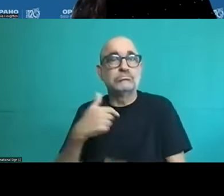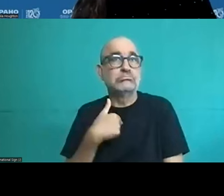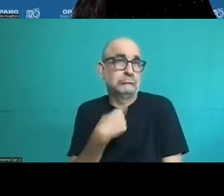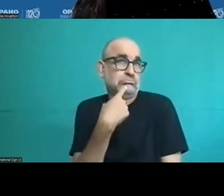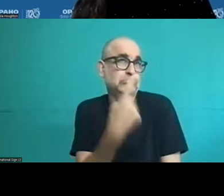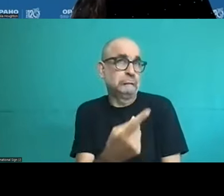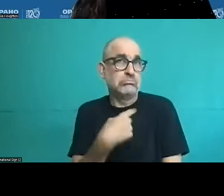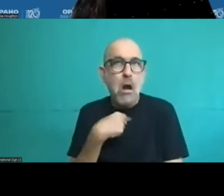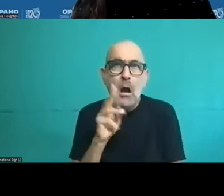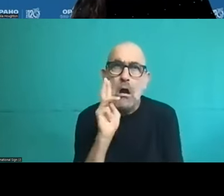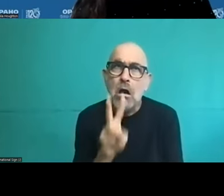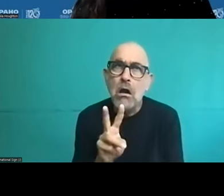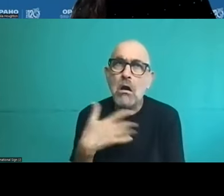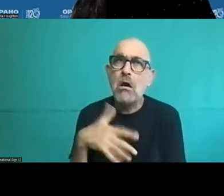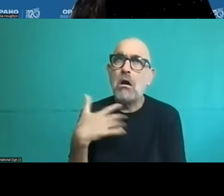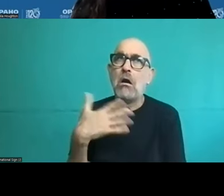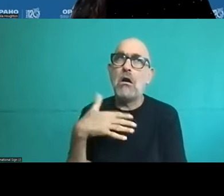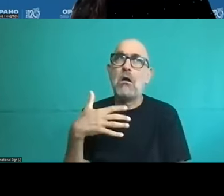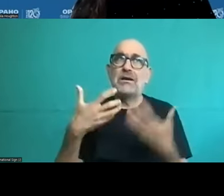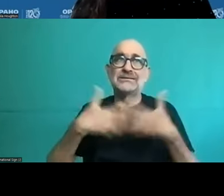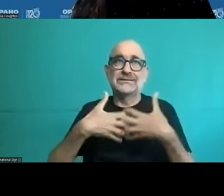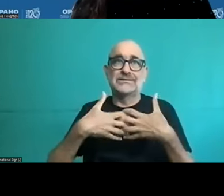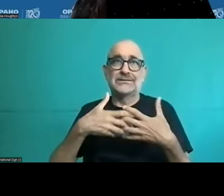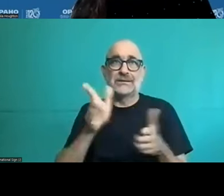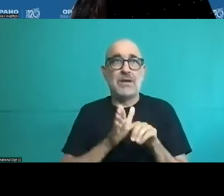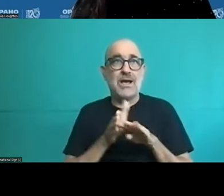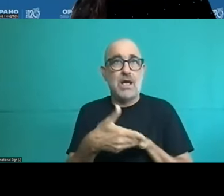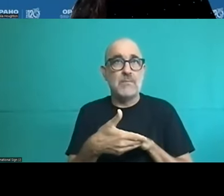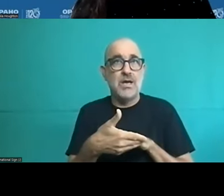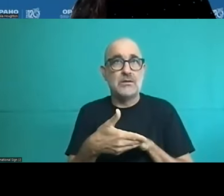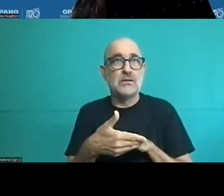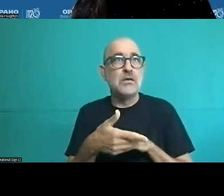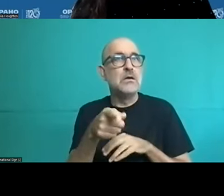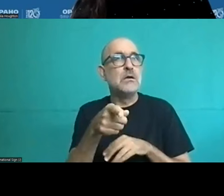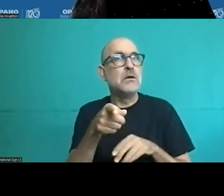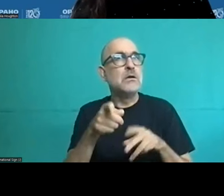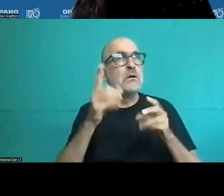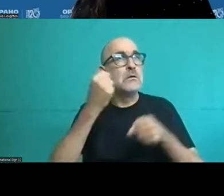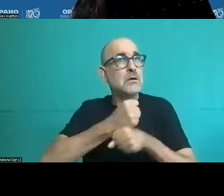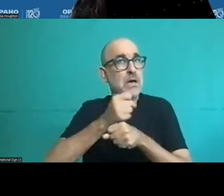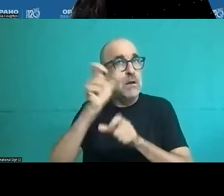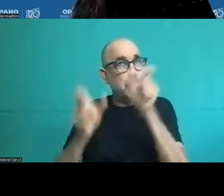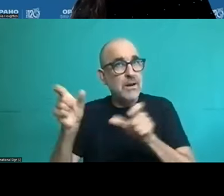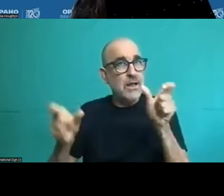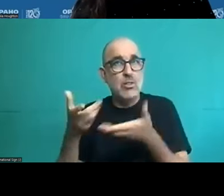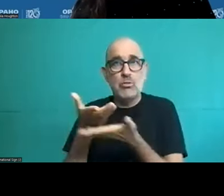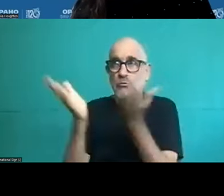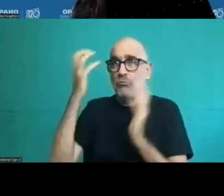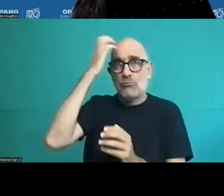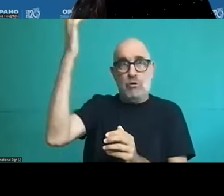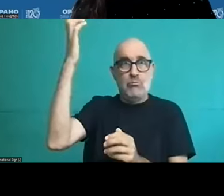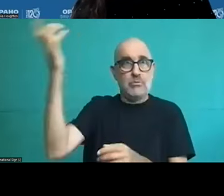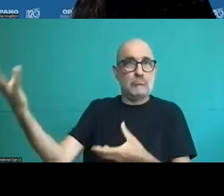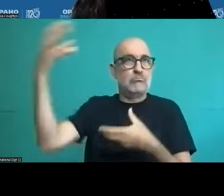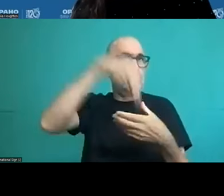government workers outside of the system that would require a study in itself.